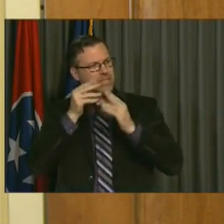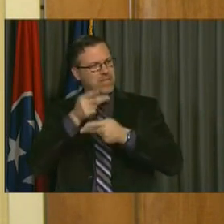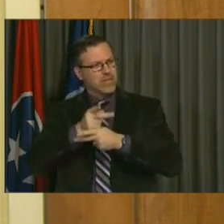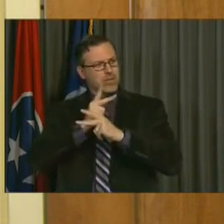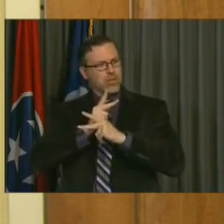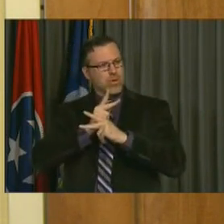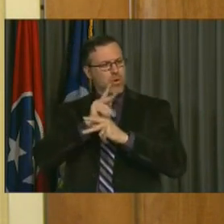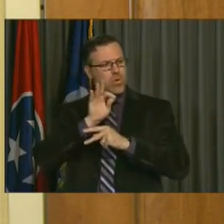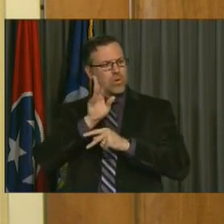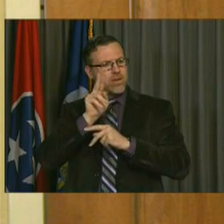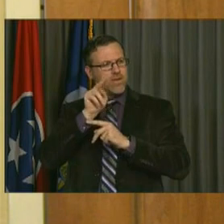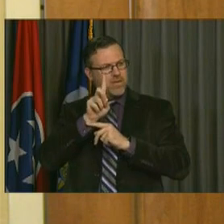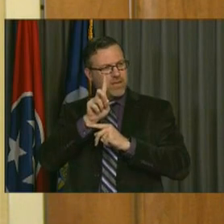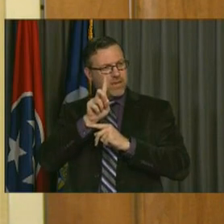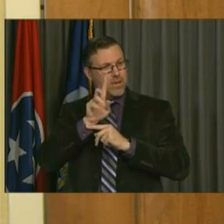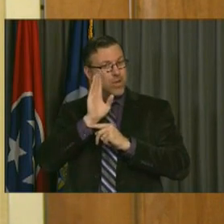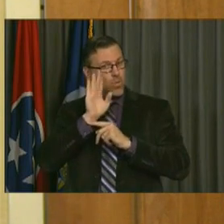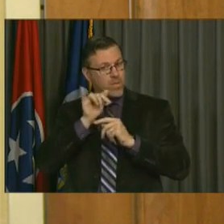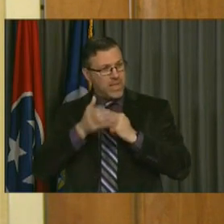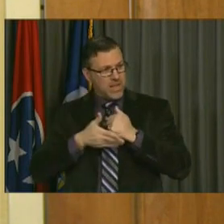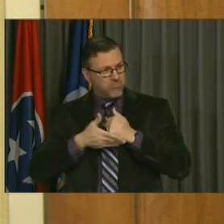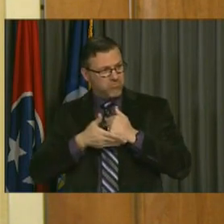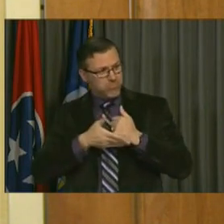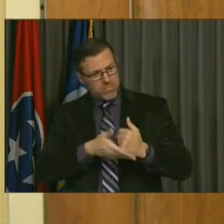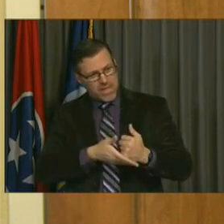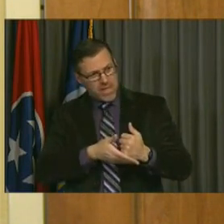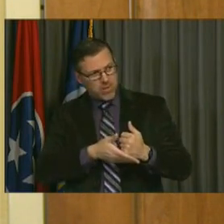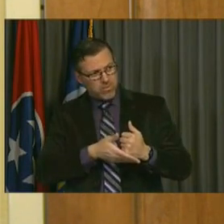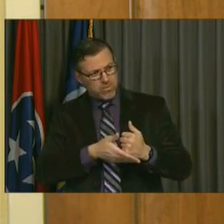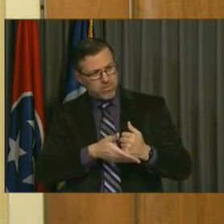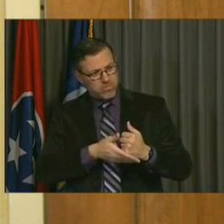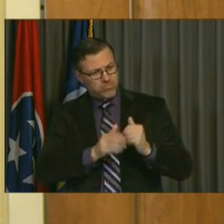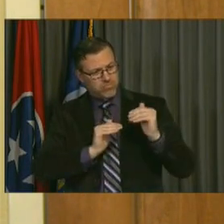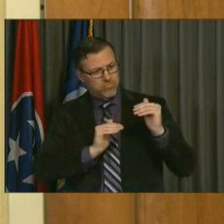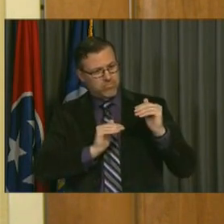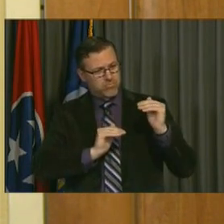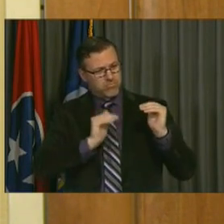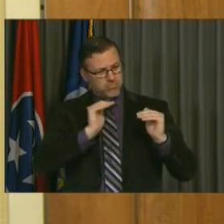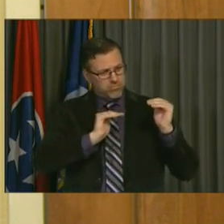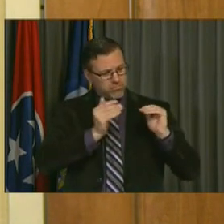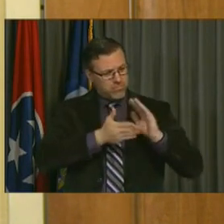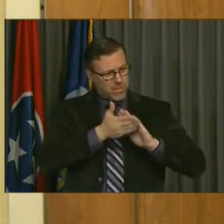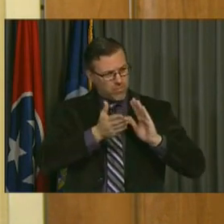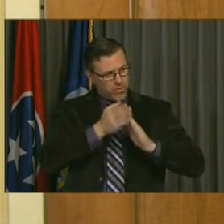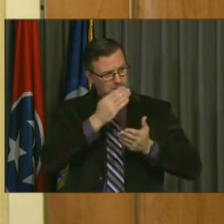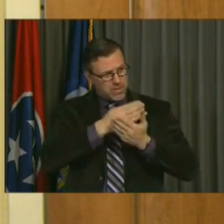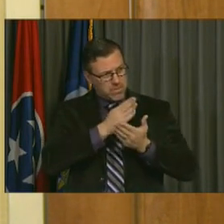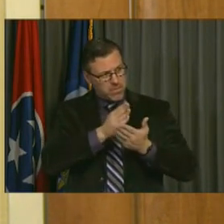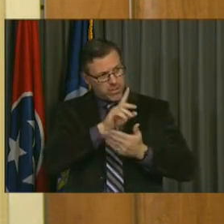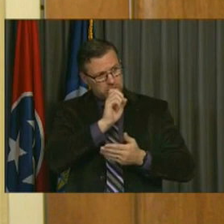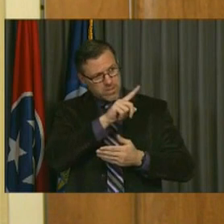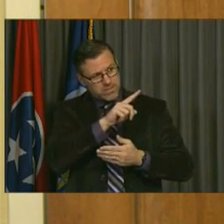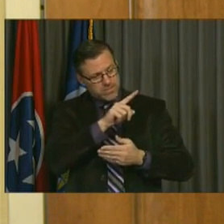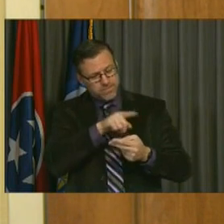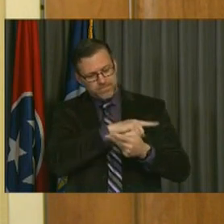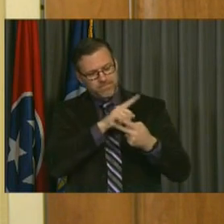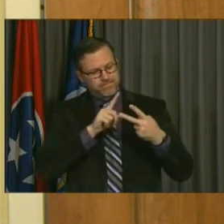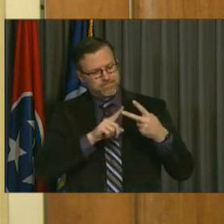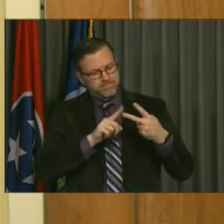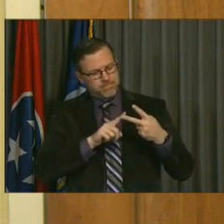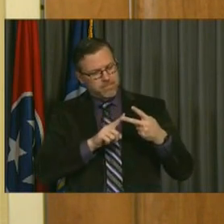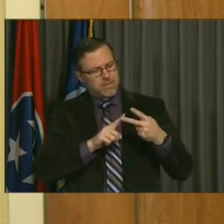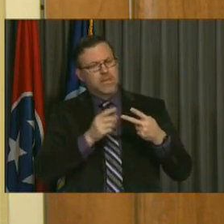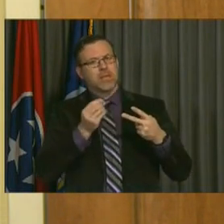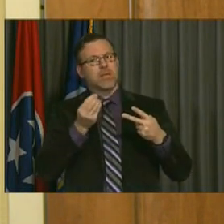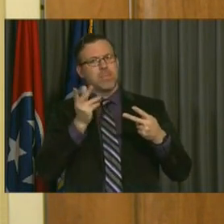and whether that can help with the operating budget? And then secondly, I know people are